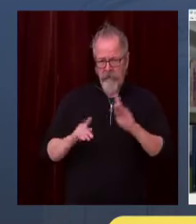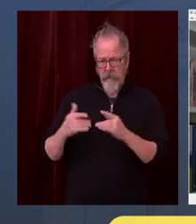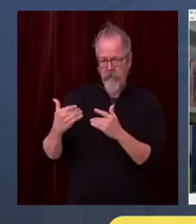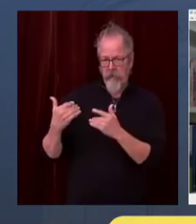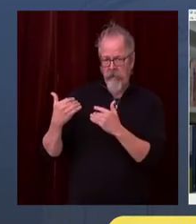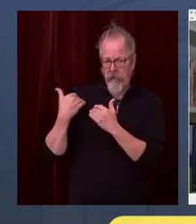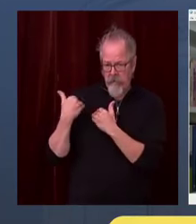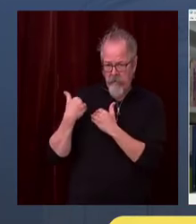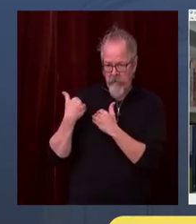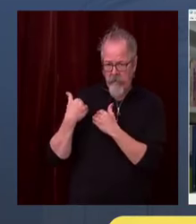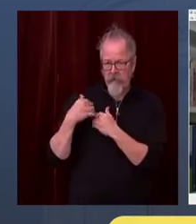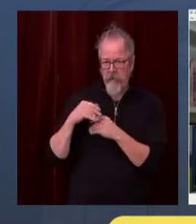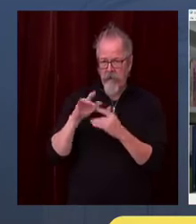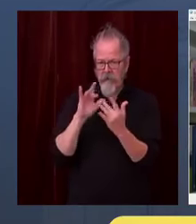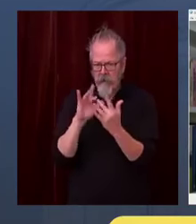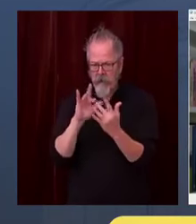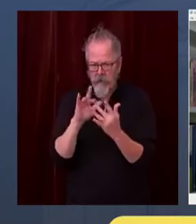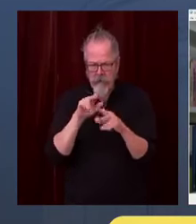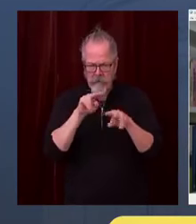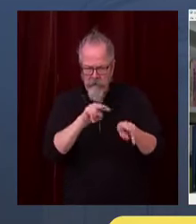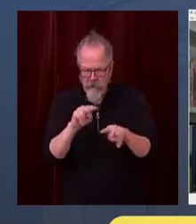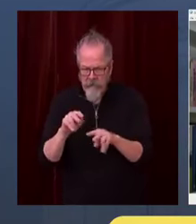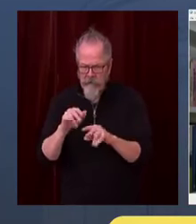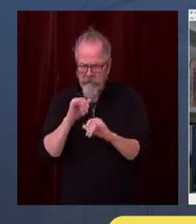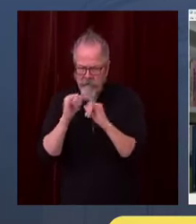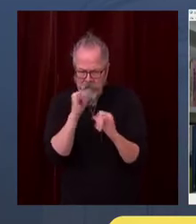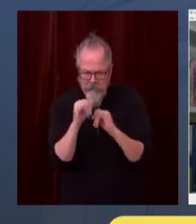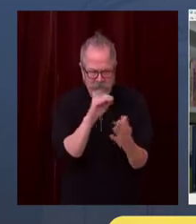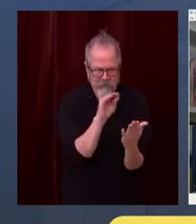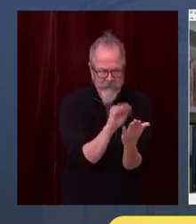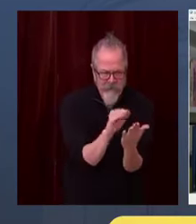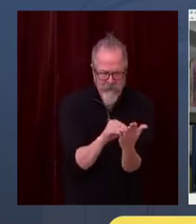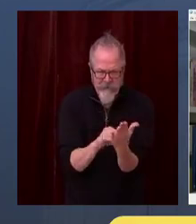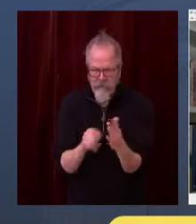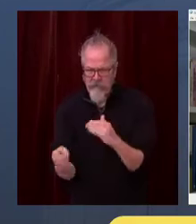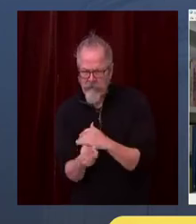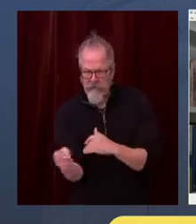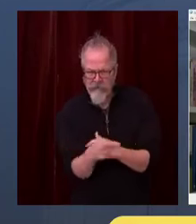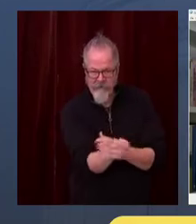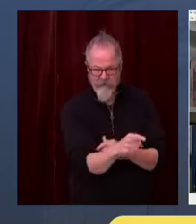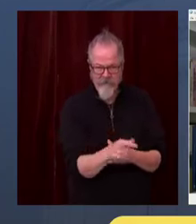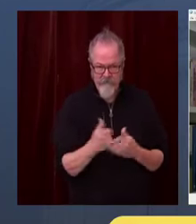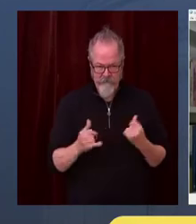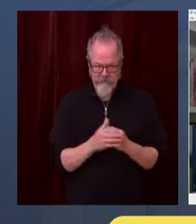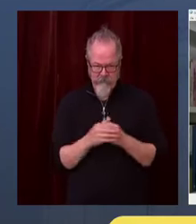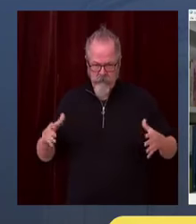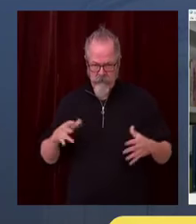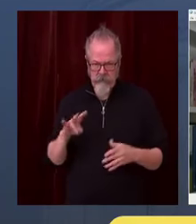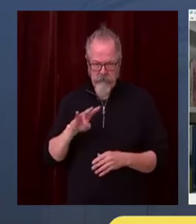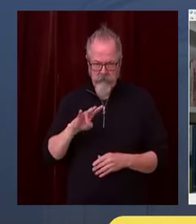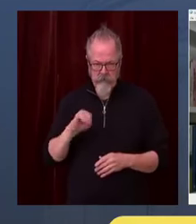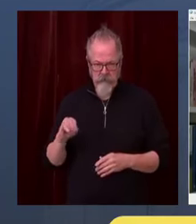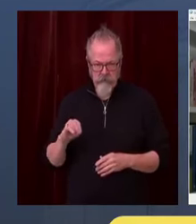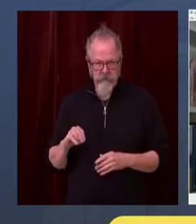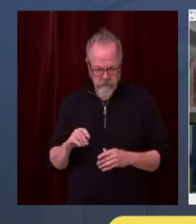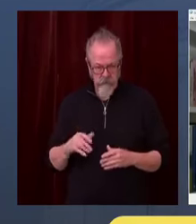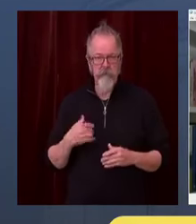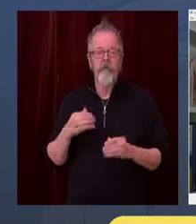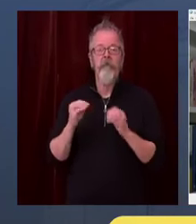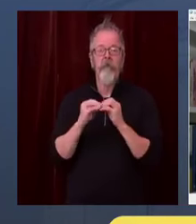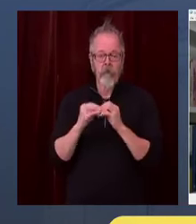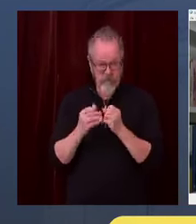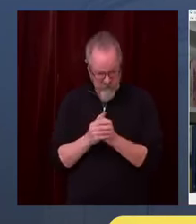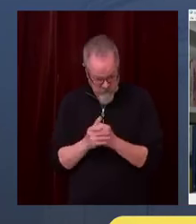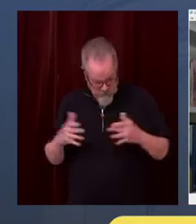of coronavirus is twice that of King County as a whole, and we are pushing forward by adding even more